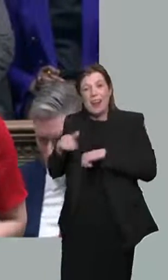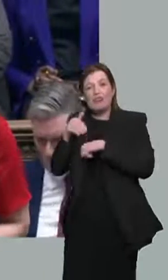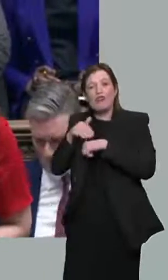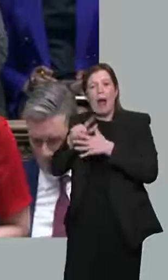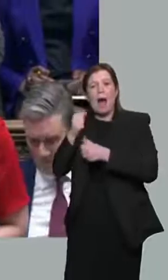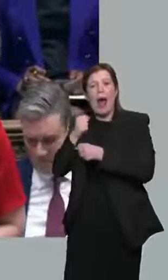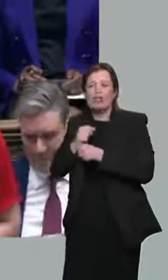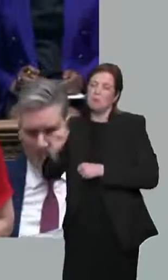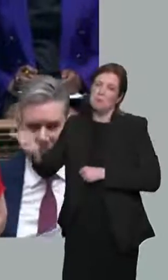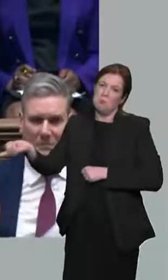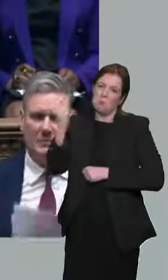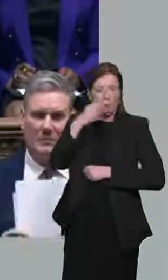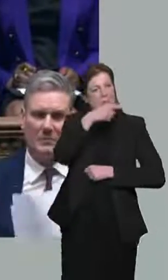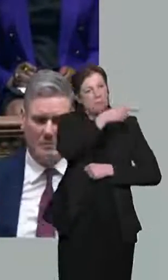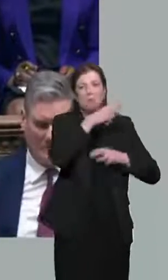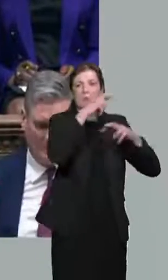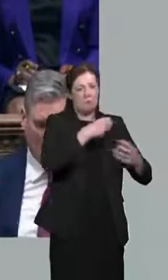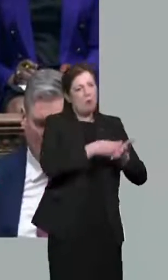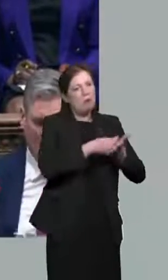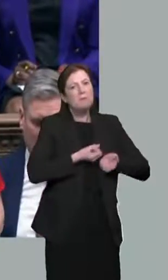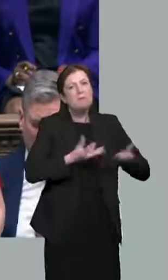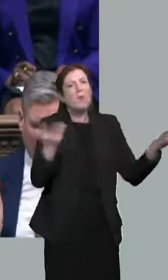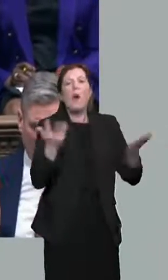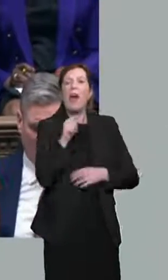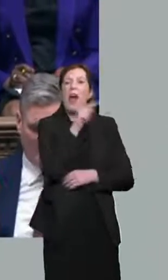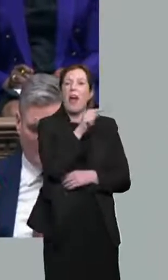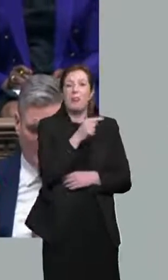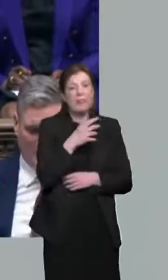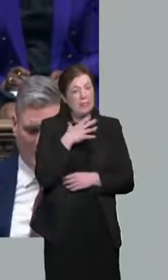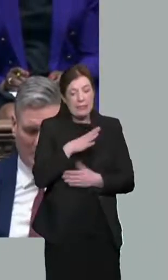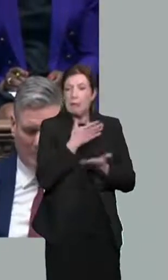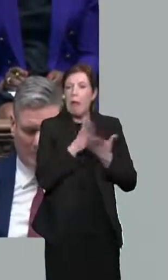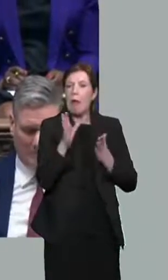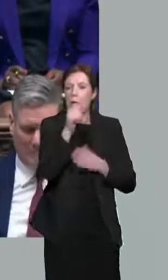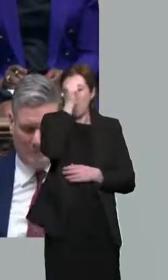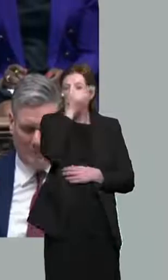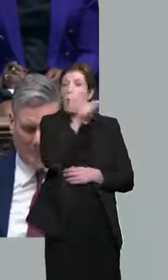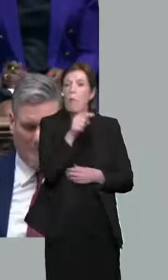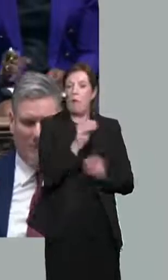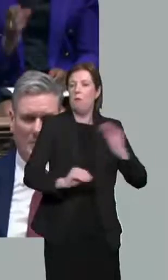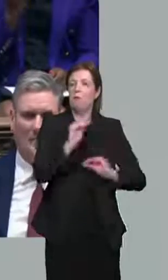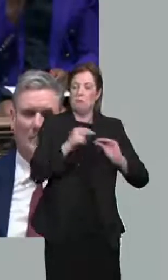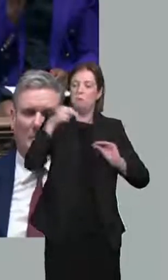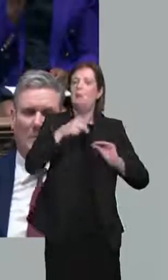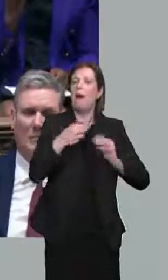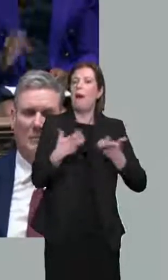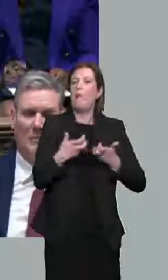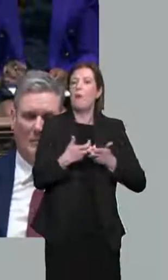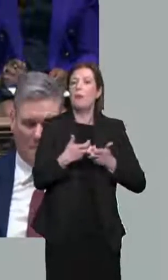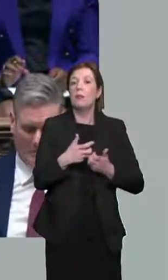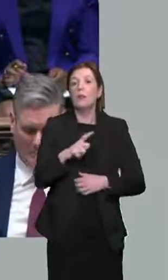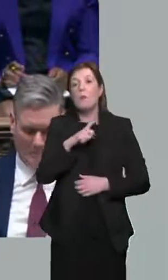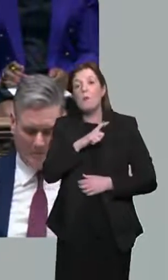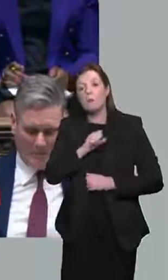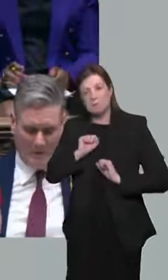to investigate. We need answers, people held to account, because let's be clear, taxpayers want